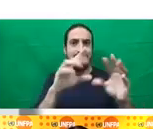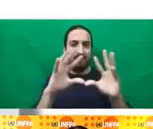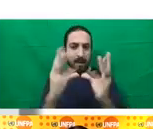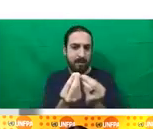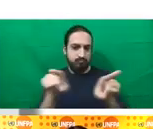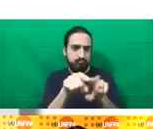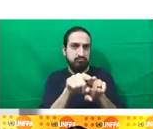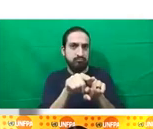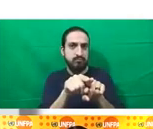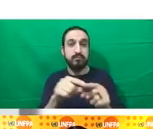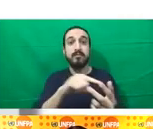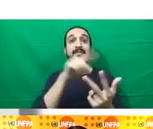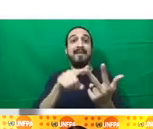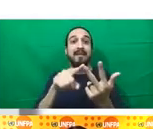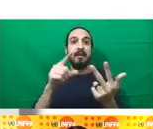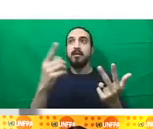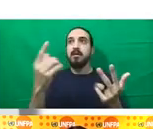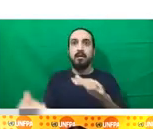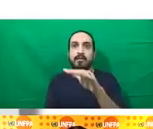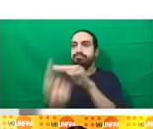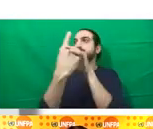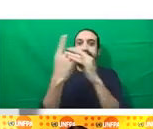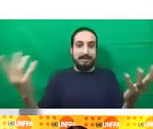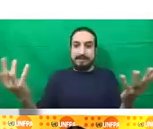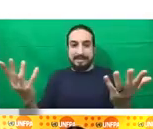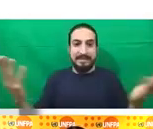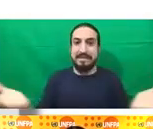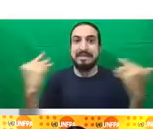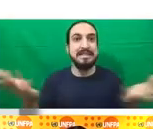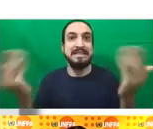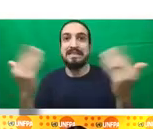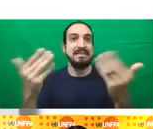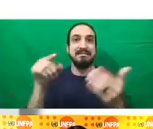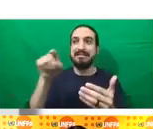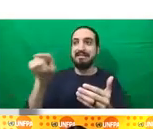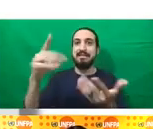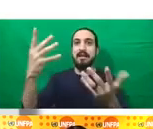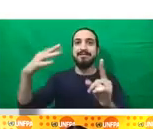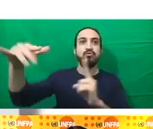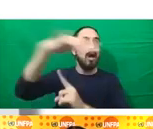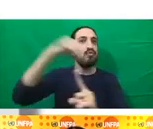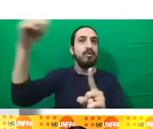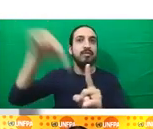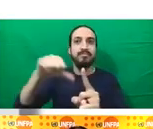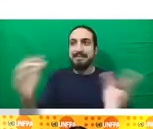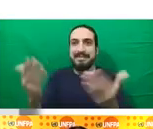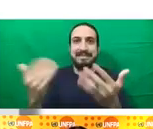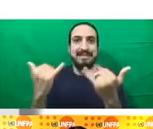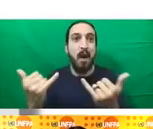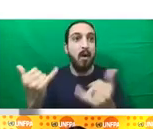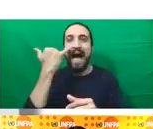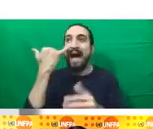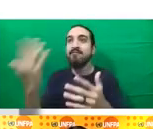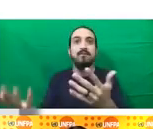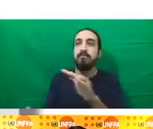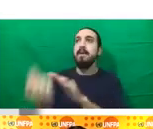reduce risk, better preparedness for the situation of pre-crisis and during crisis. And of course, the fourth pillar of work,